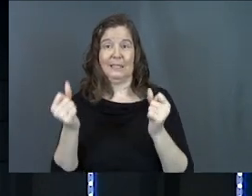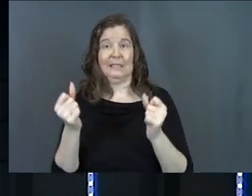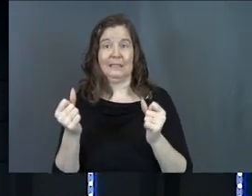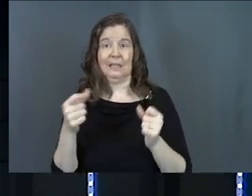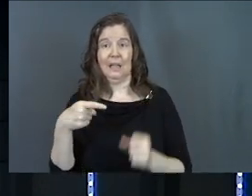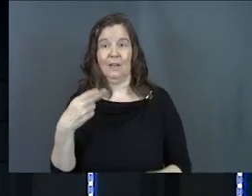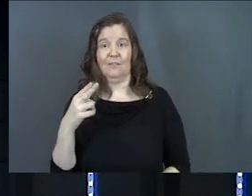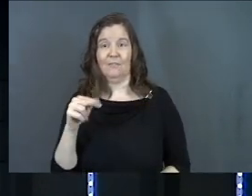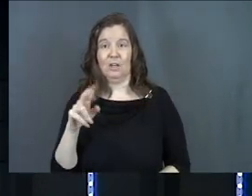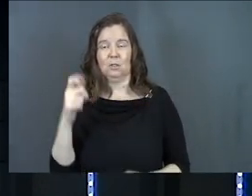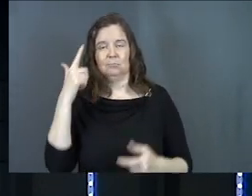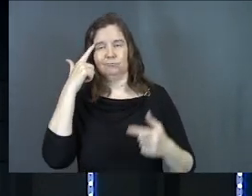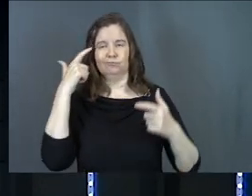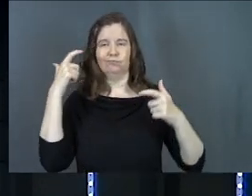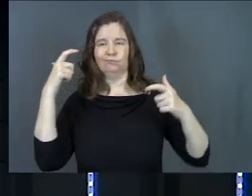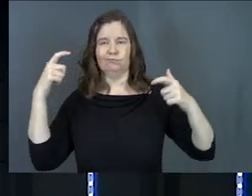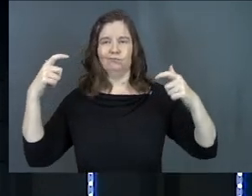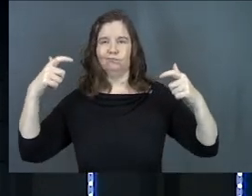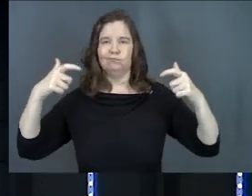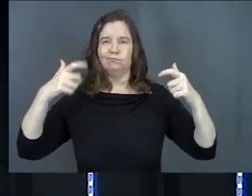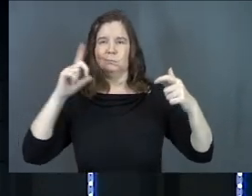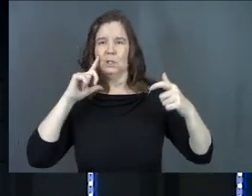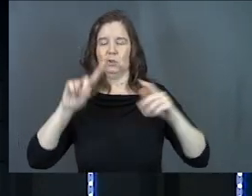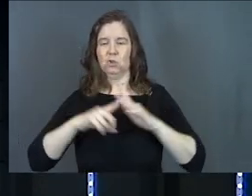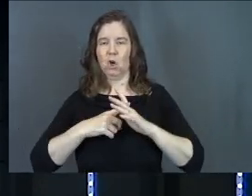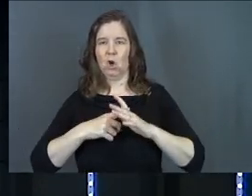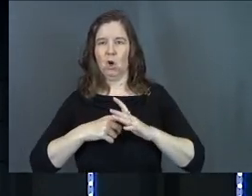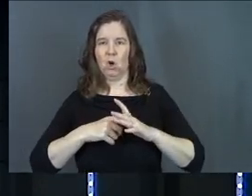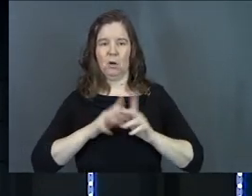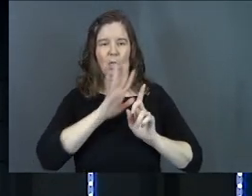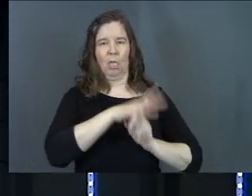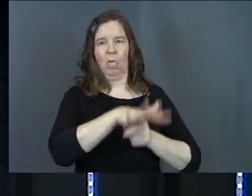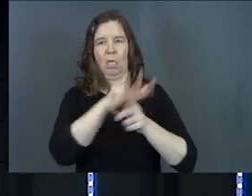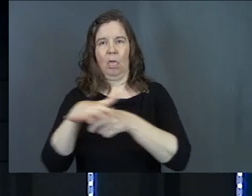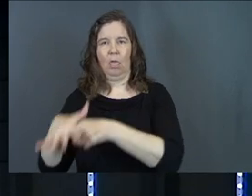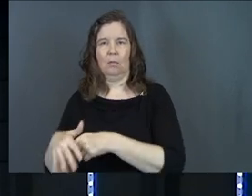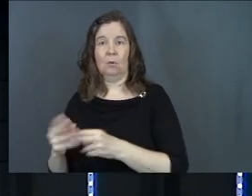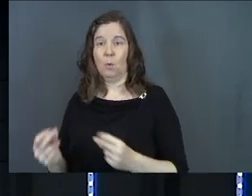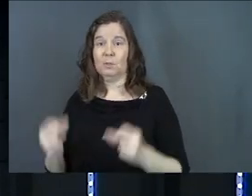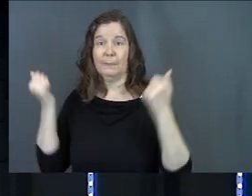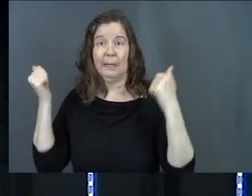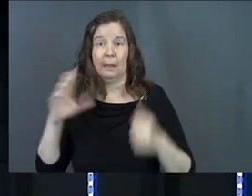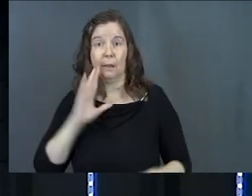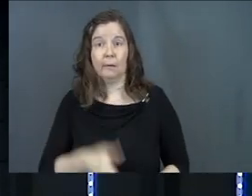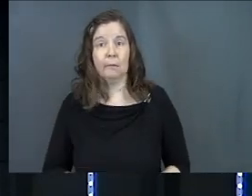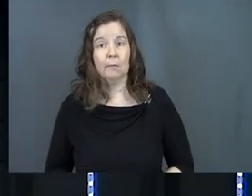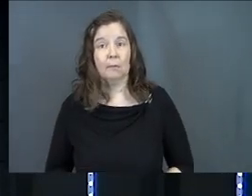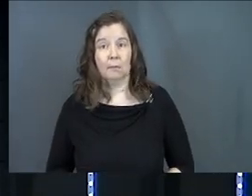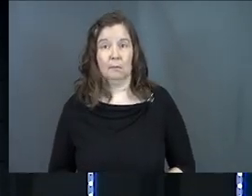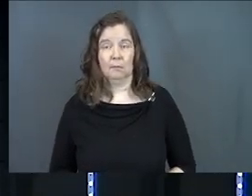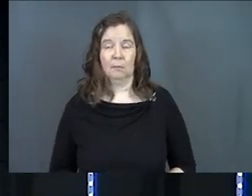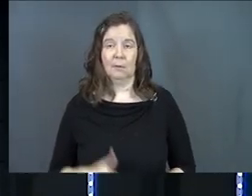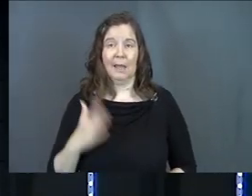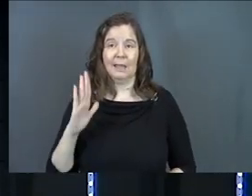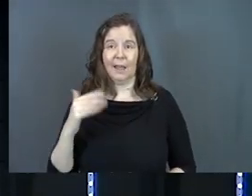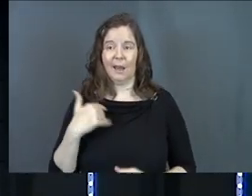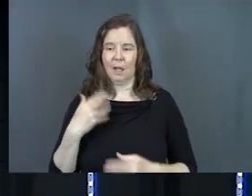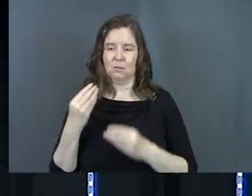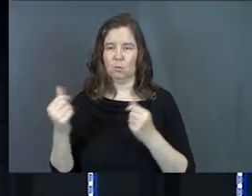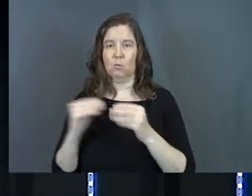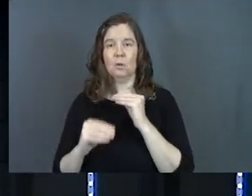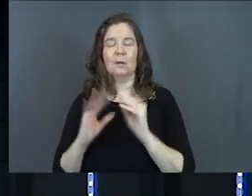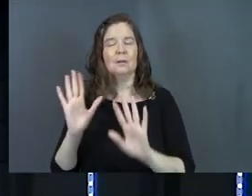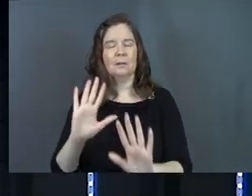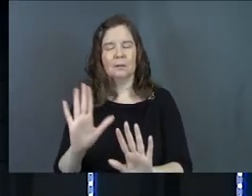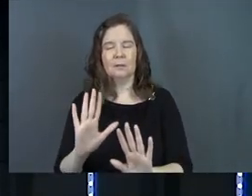Pharisee. You get a big head about your Christian self and you'd start pushing other people down almost immediately. And God's got the resolution